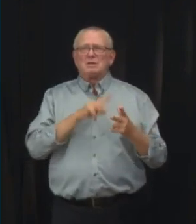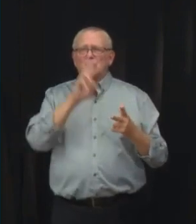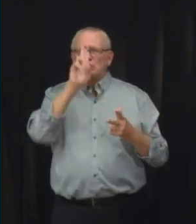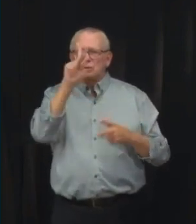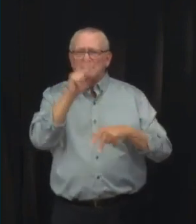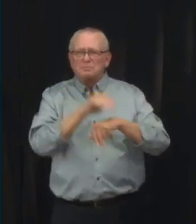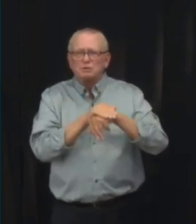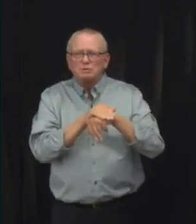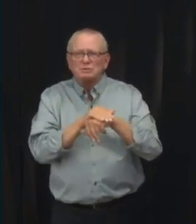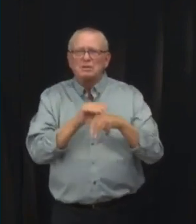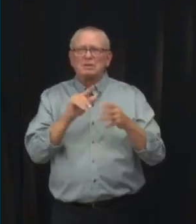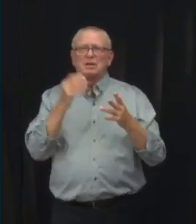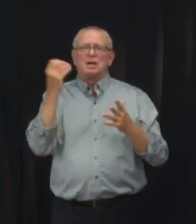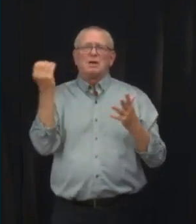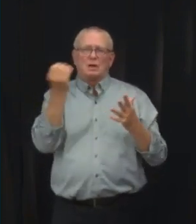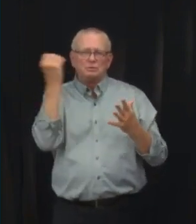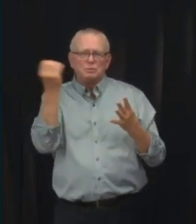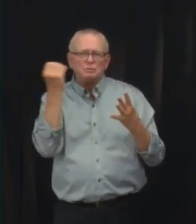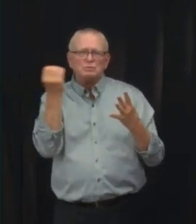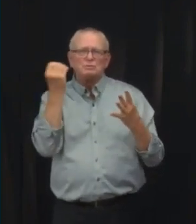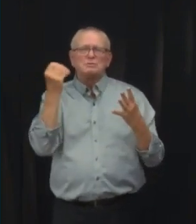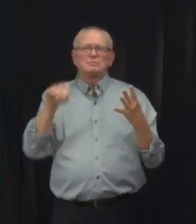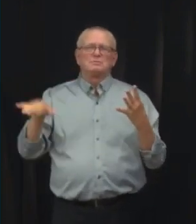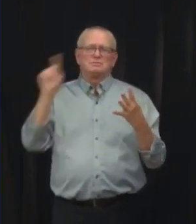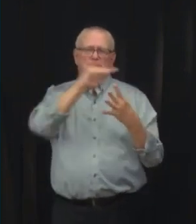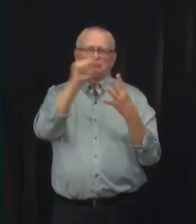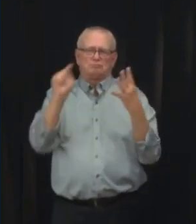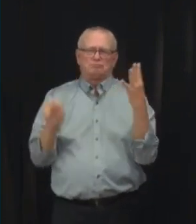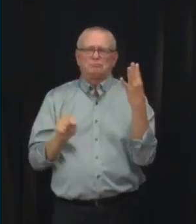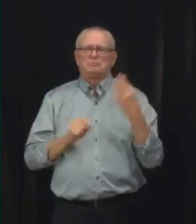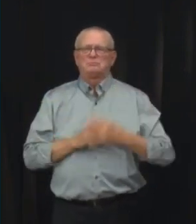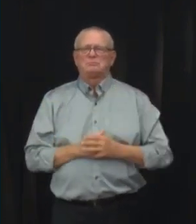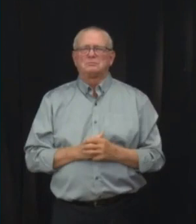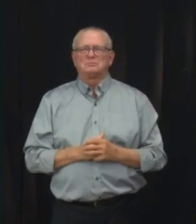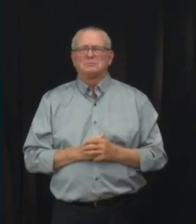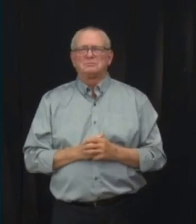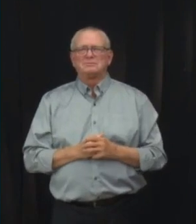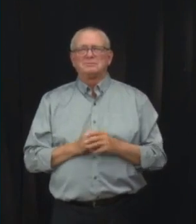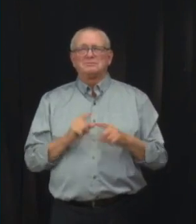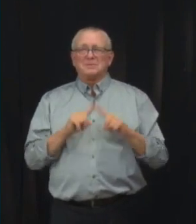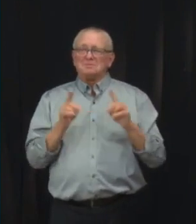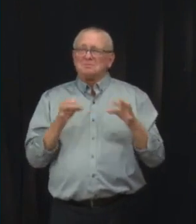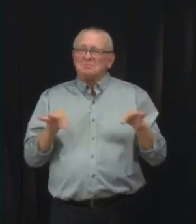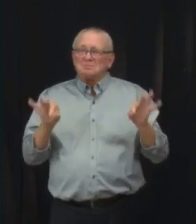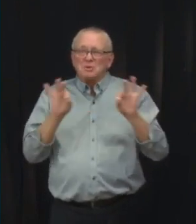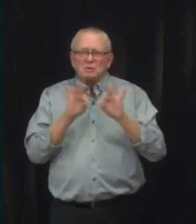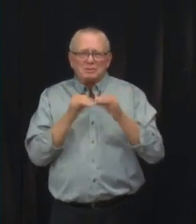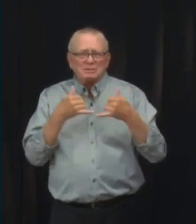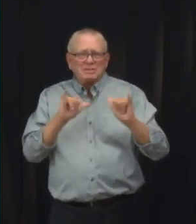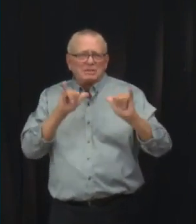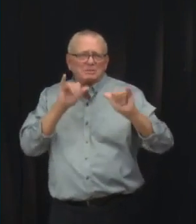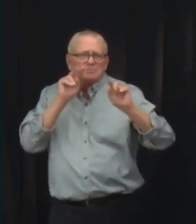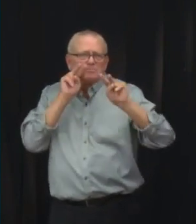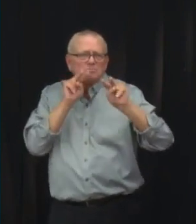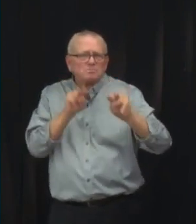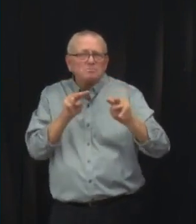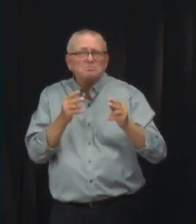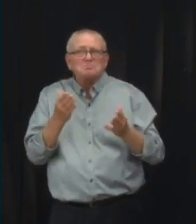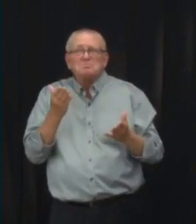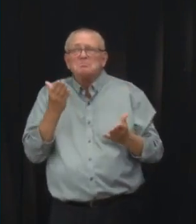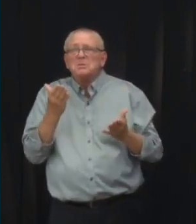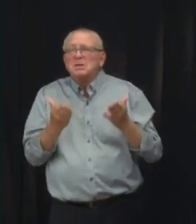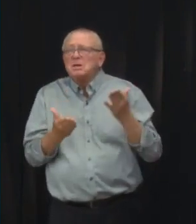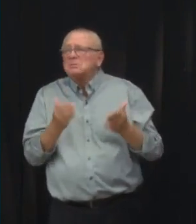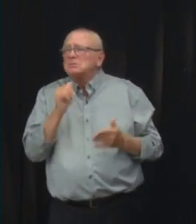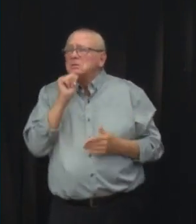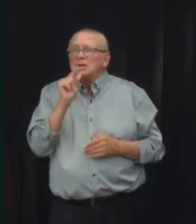that a virus that is more transmissible can cause a large impact at a population level, even if the risk of severe outcomes are the